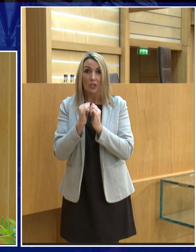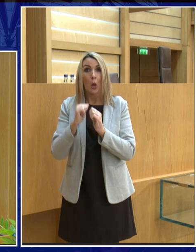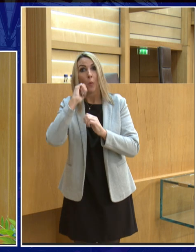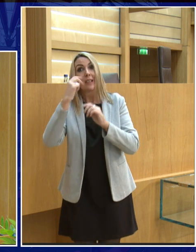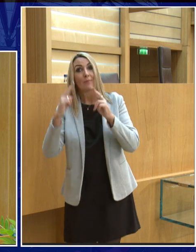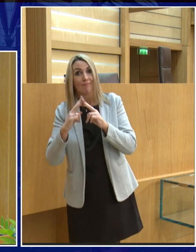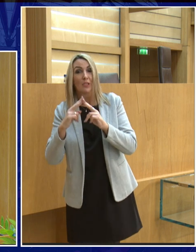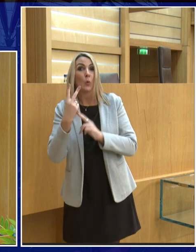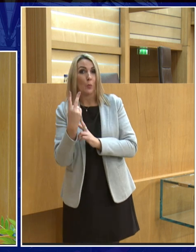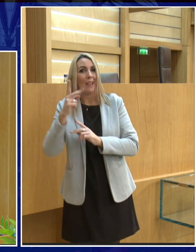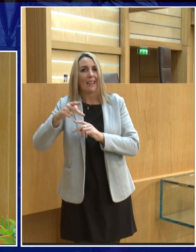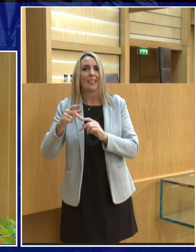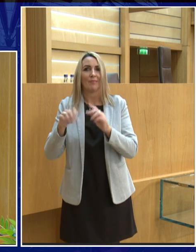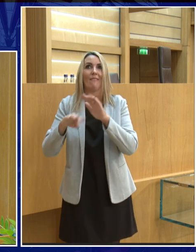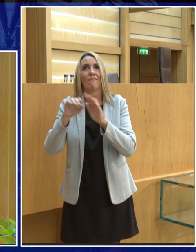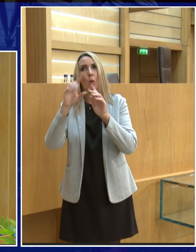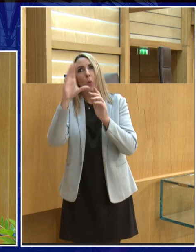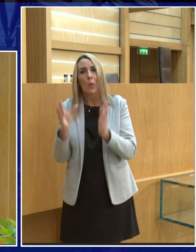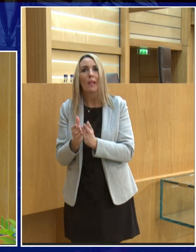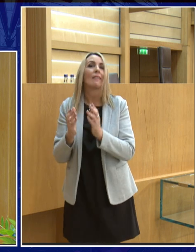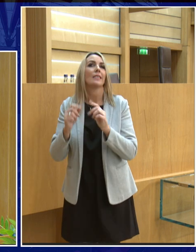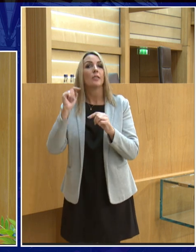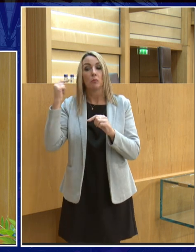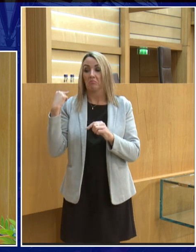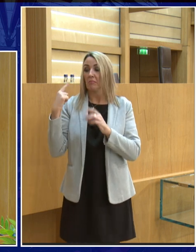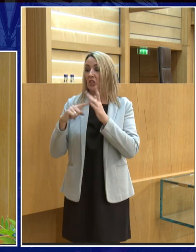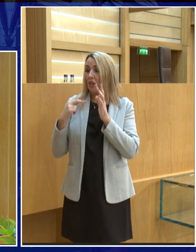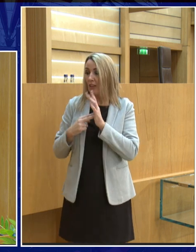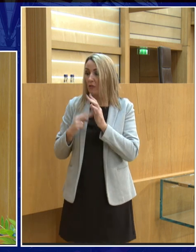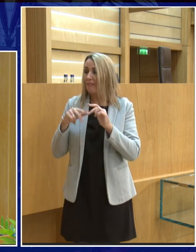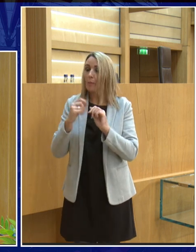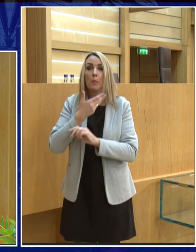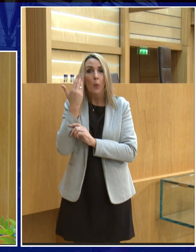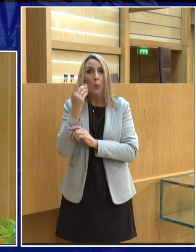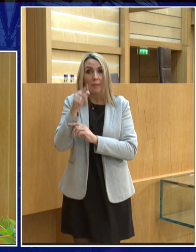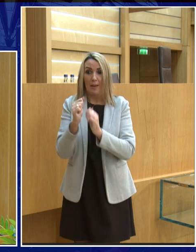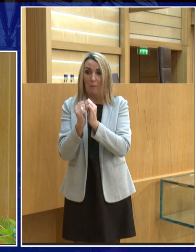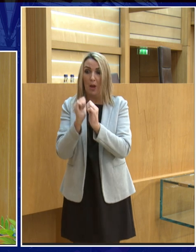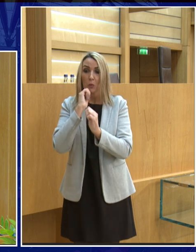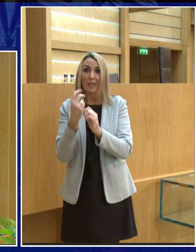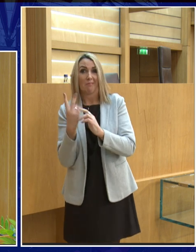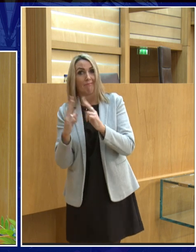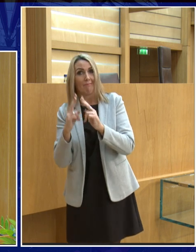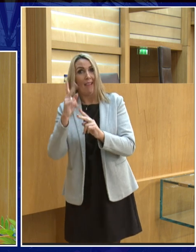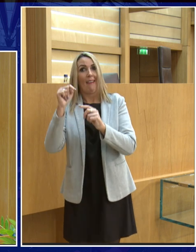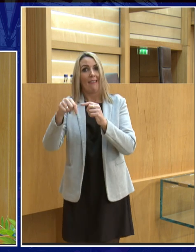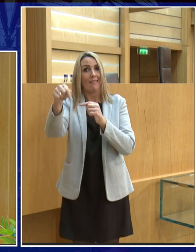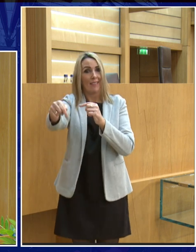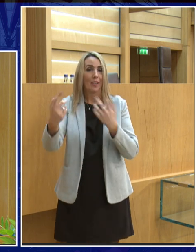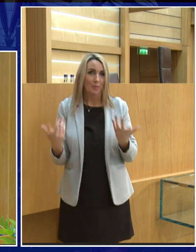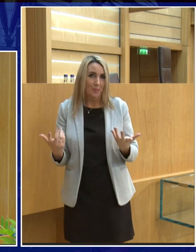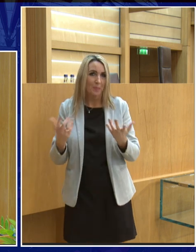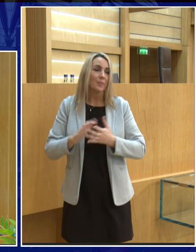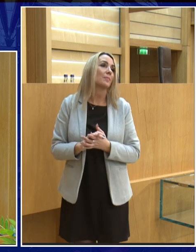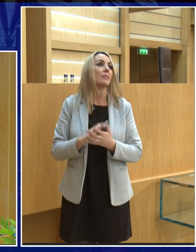has two full moons so that's what happened this year we had two full moons in January no full moons in February and two full moons in March and